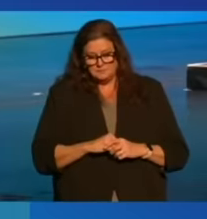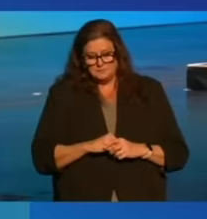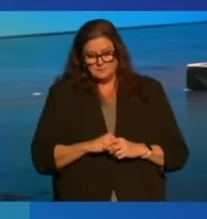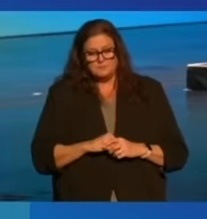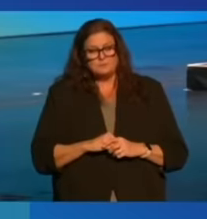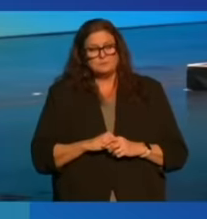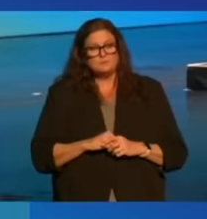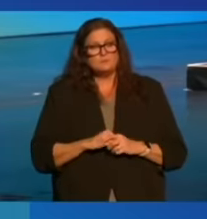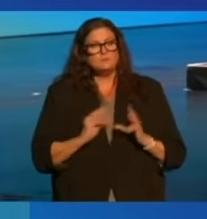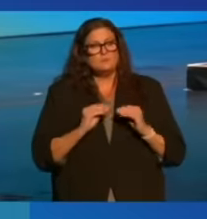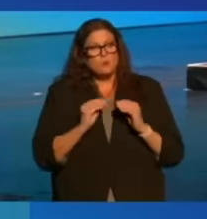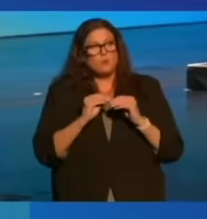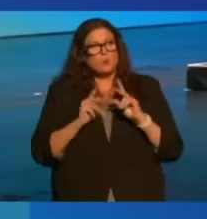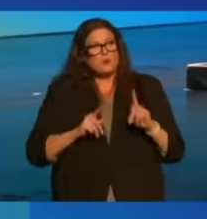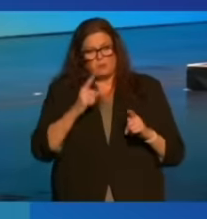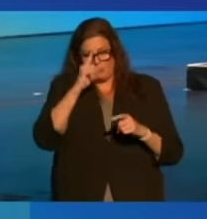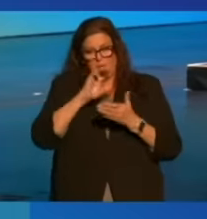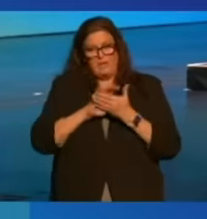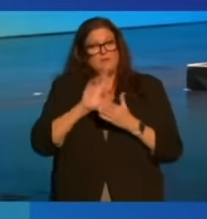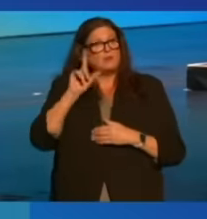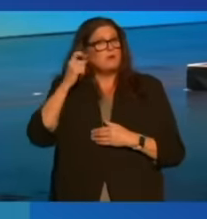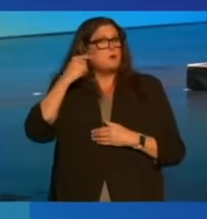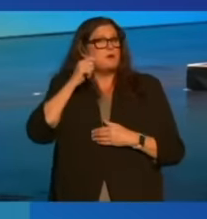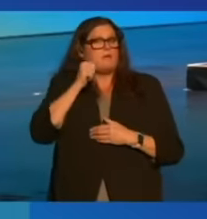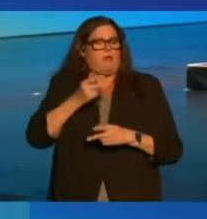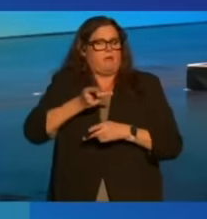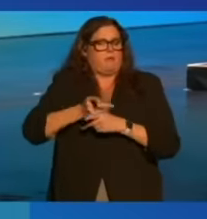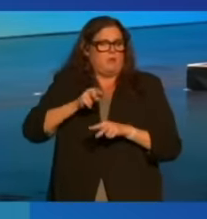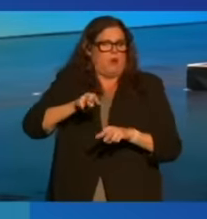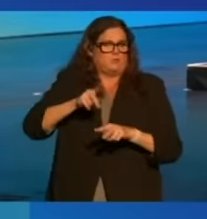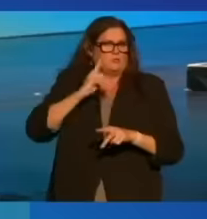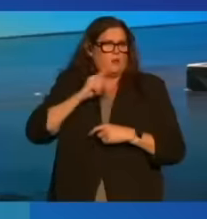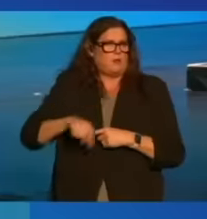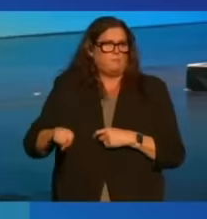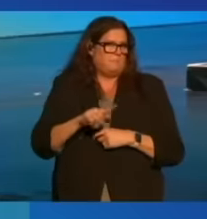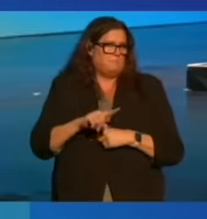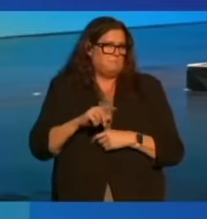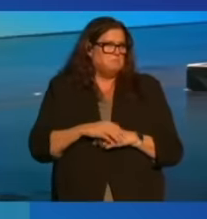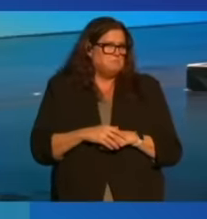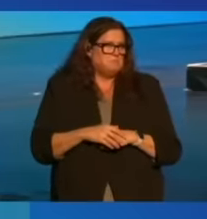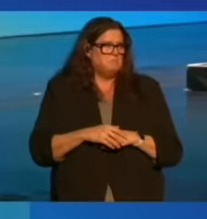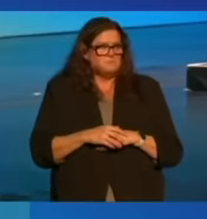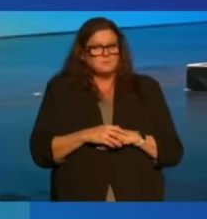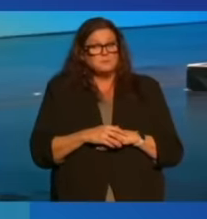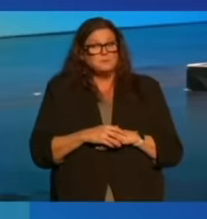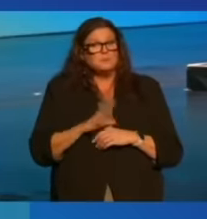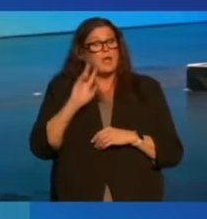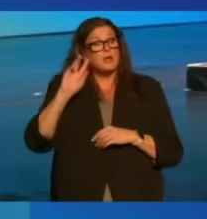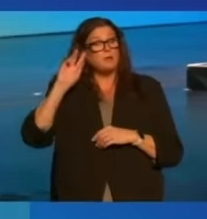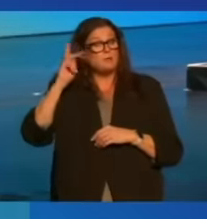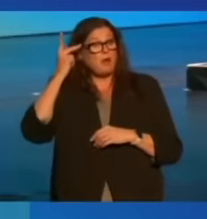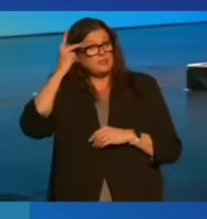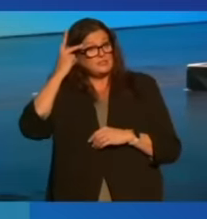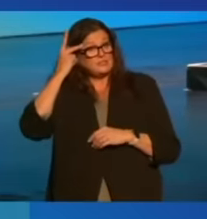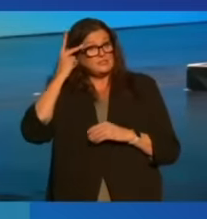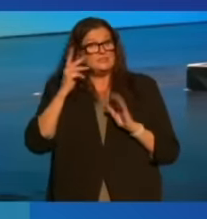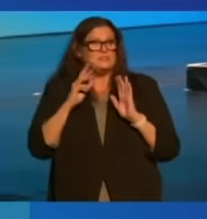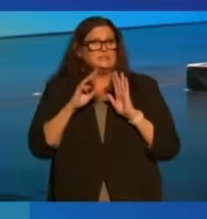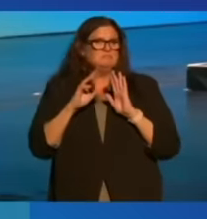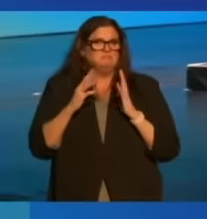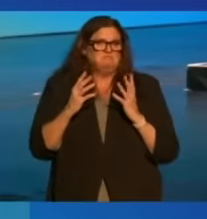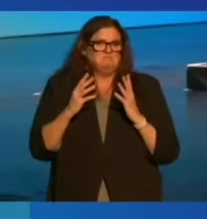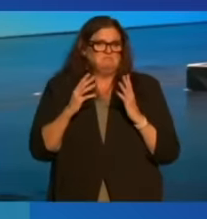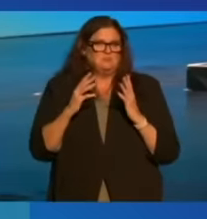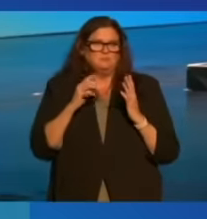More and more people came to believe that their government wasn't looking out for them. And that politics was a zero-sum game.